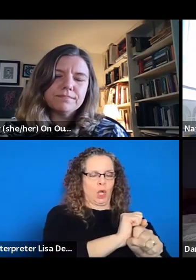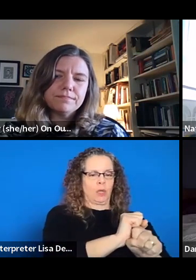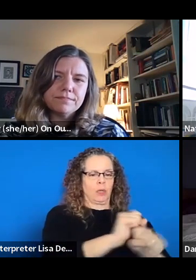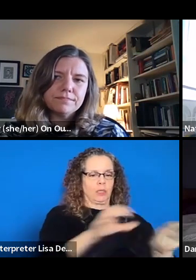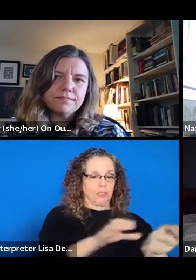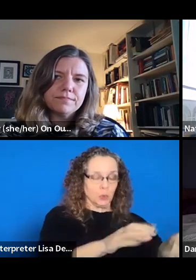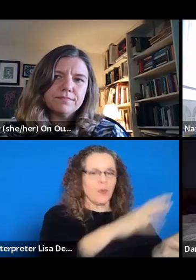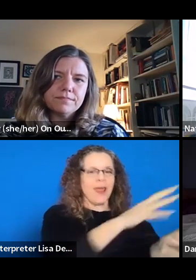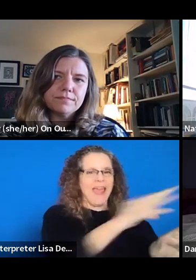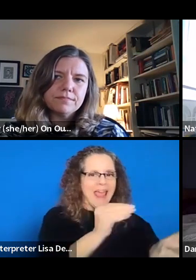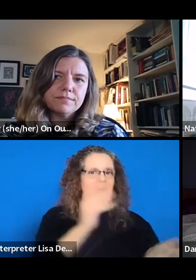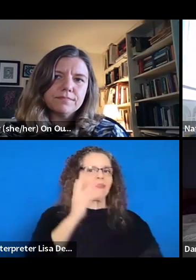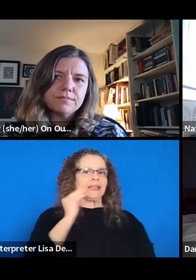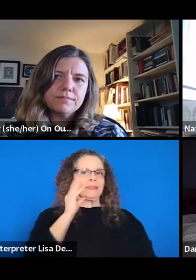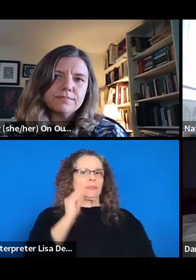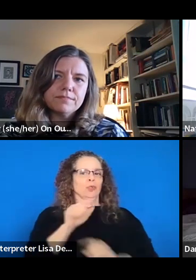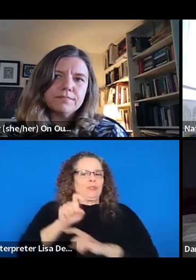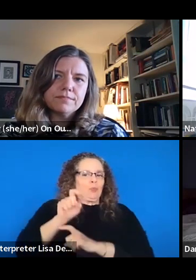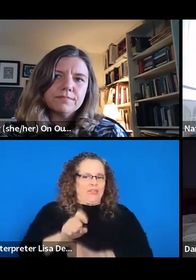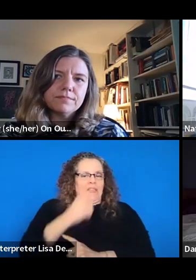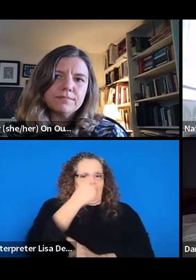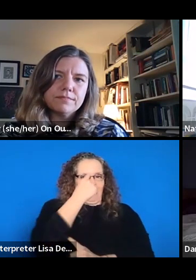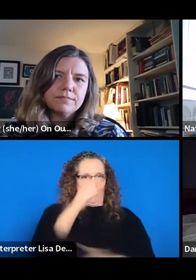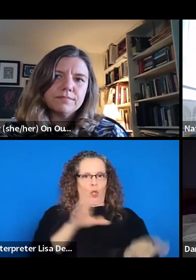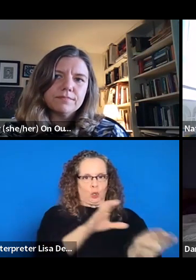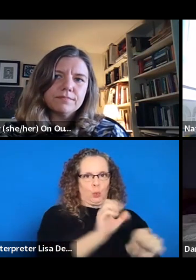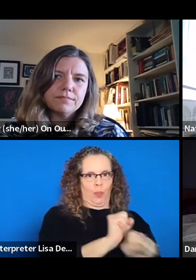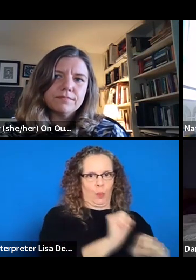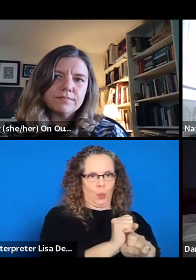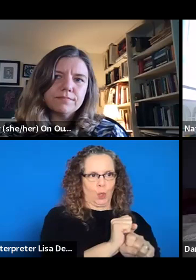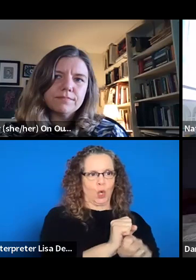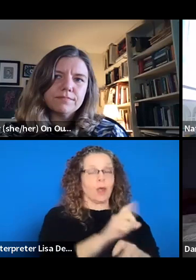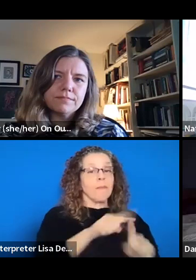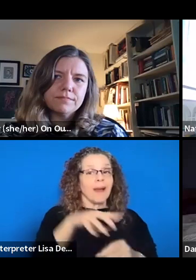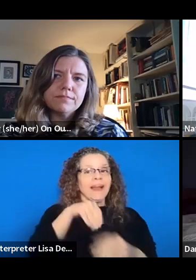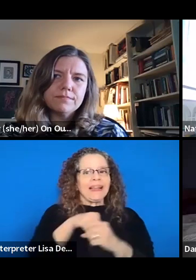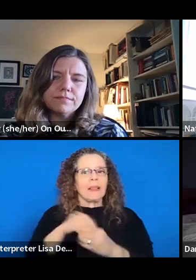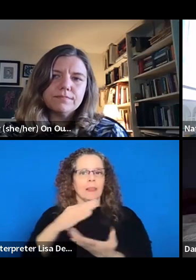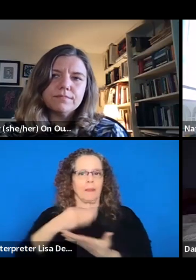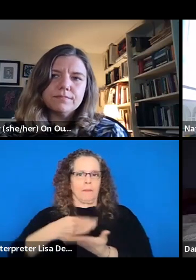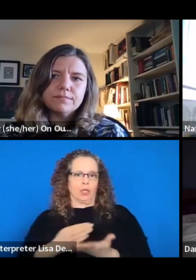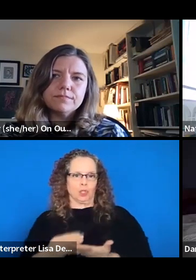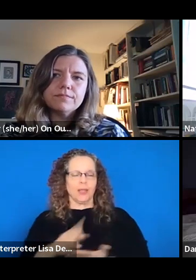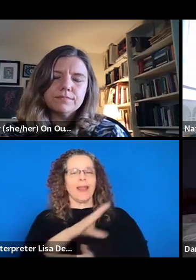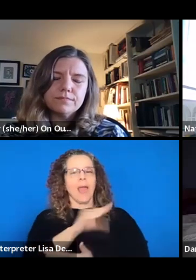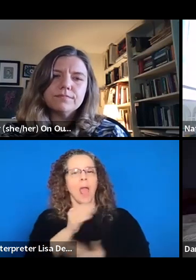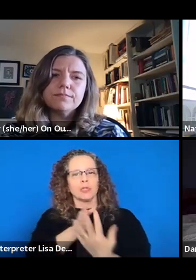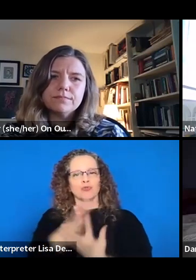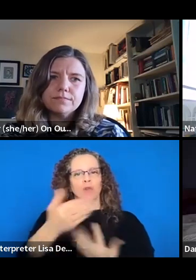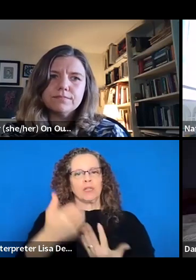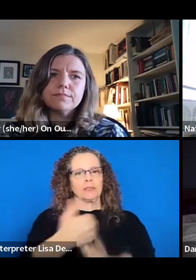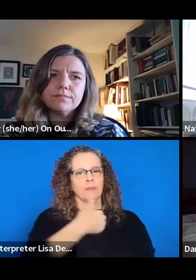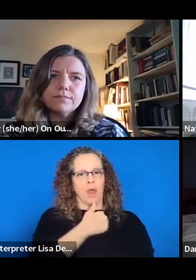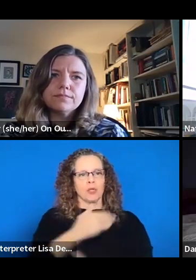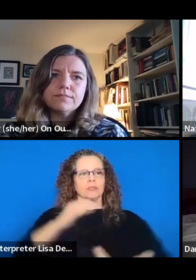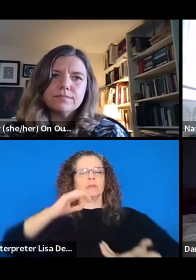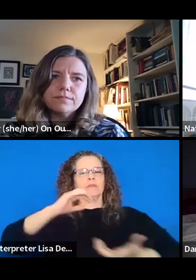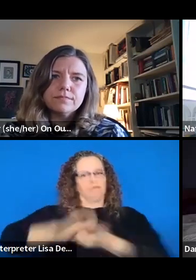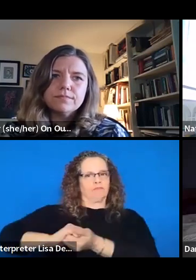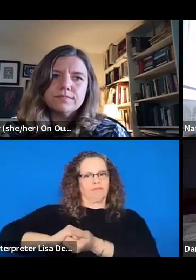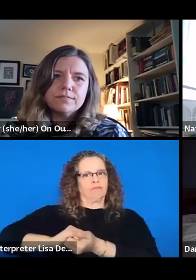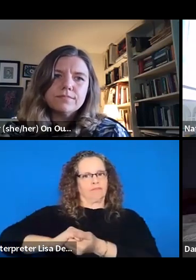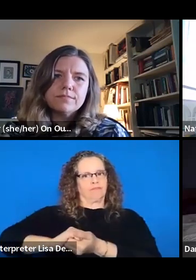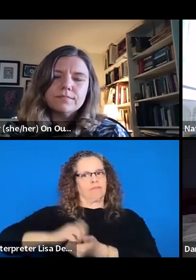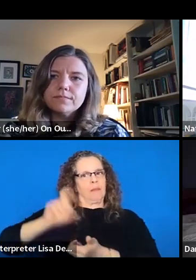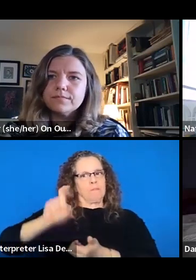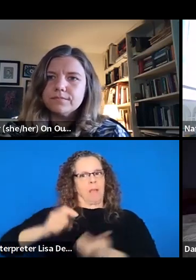within the employer's budget. And noting that pay transparency goes hand in hand with pay equity, which I think is another piece of what